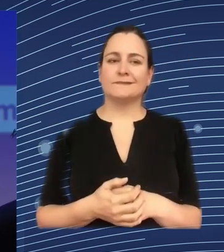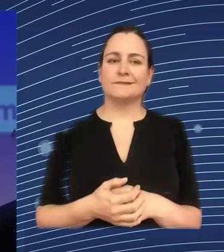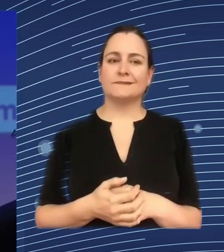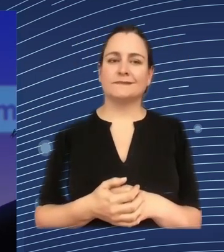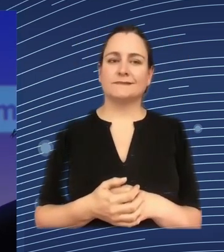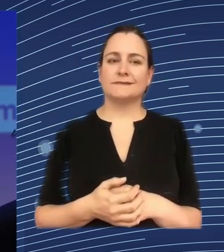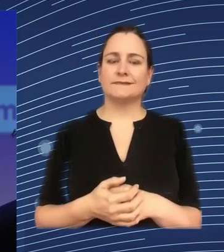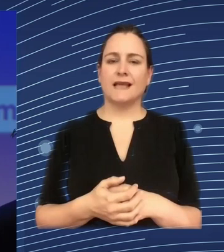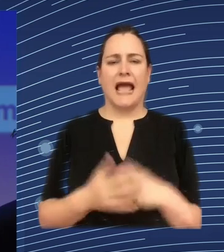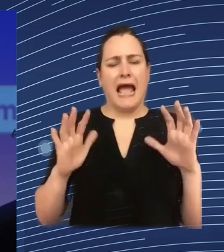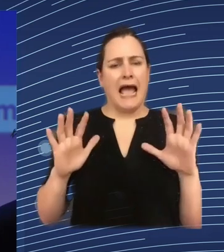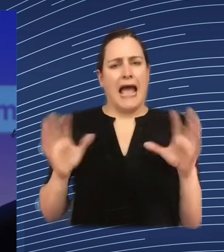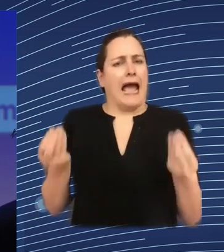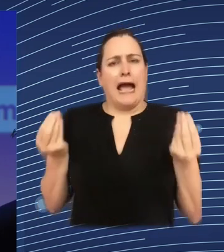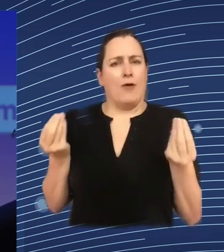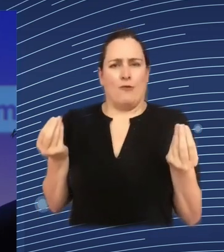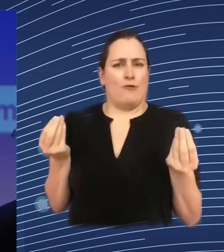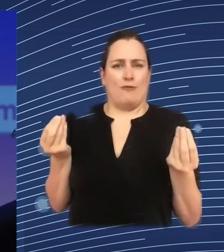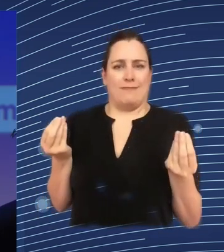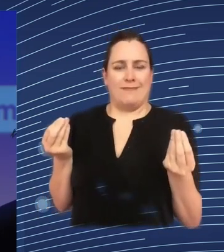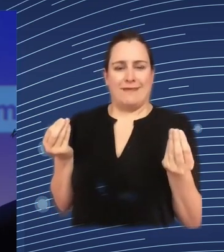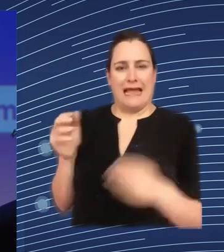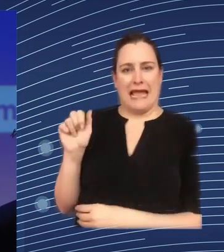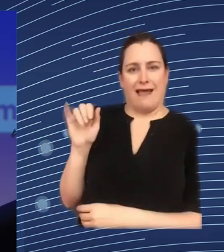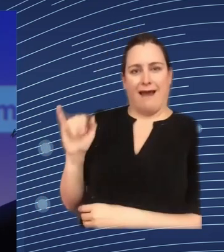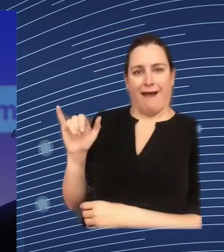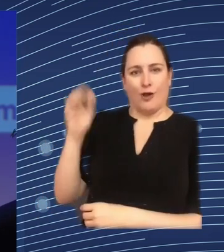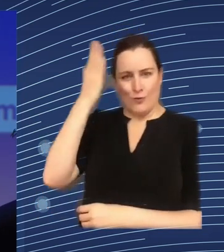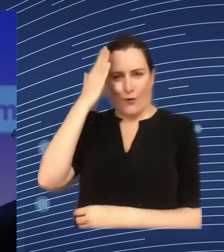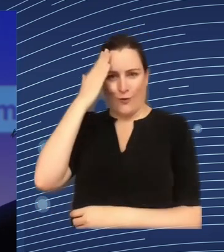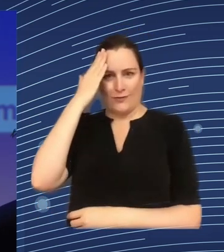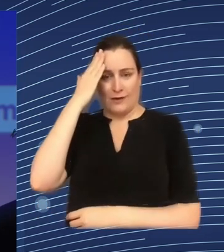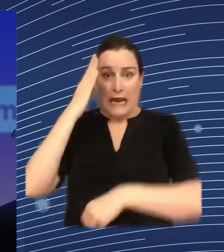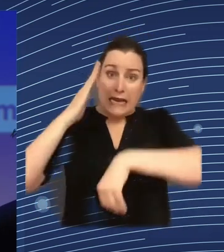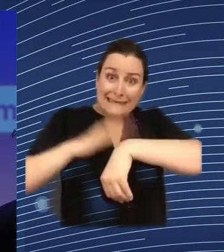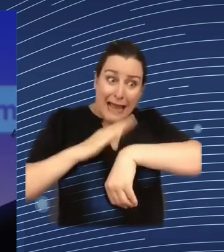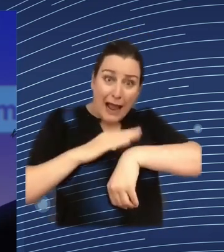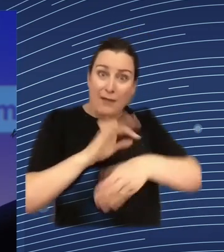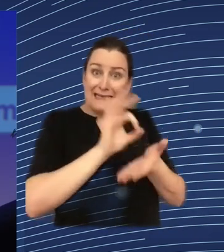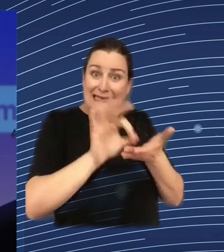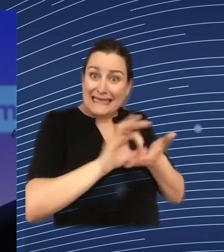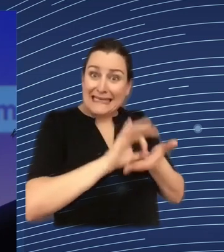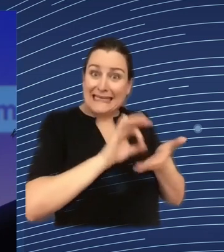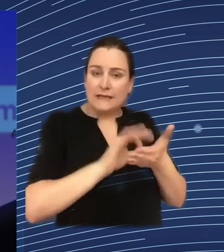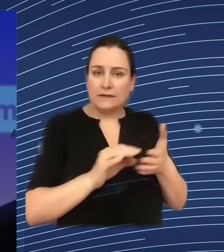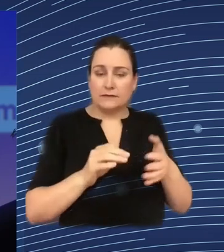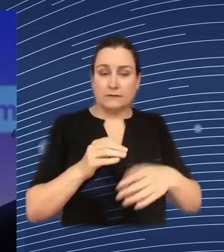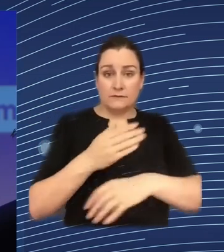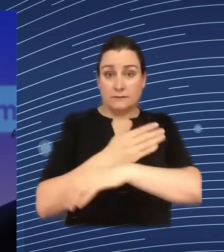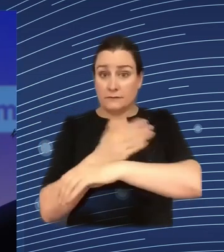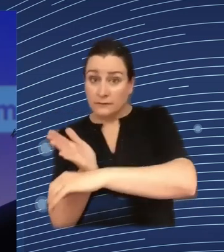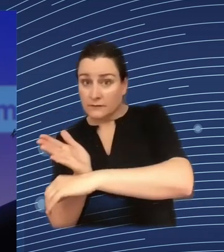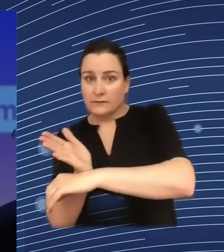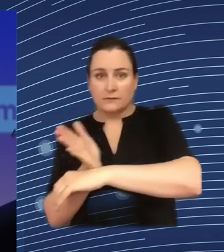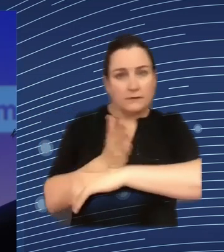calculate the optimal time for cleaning the room sometimes it's